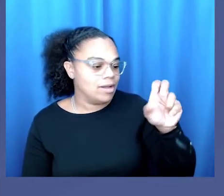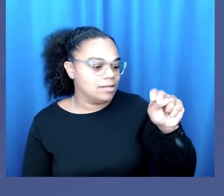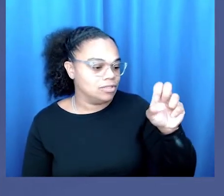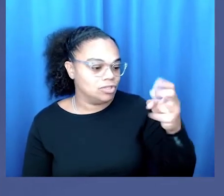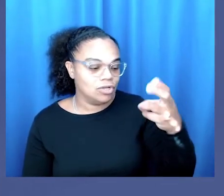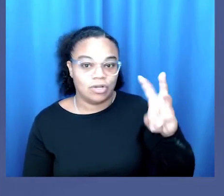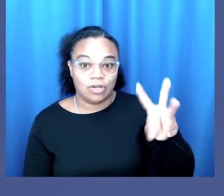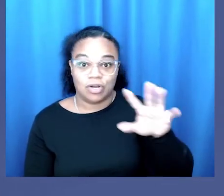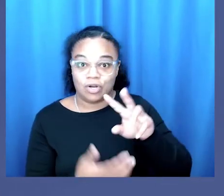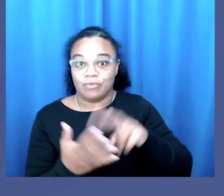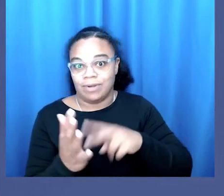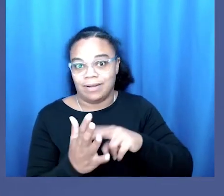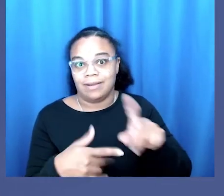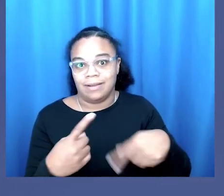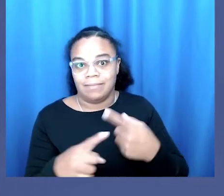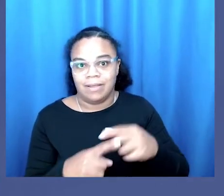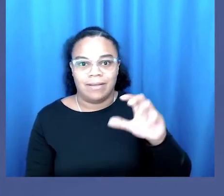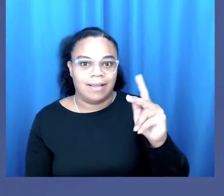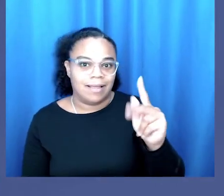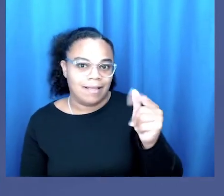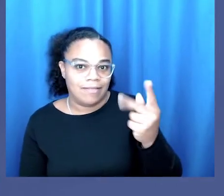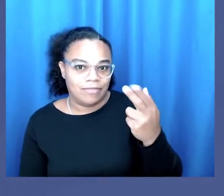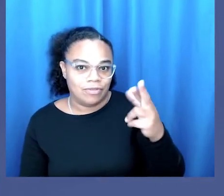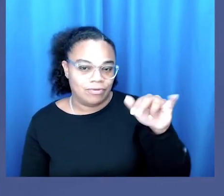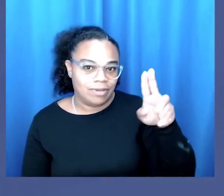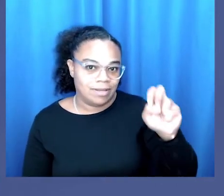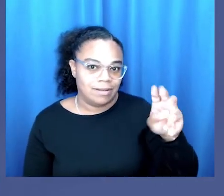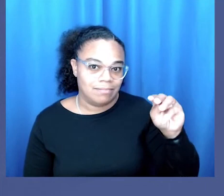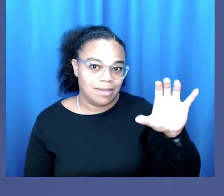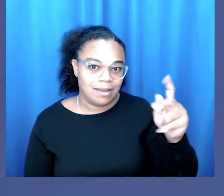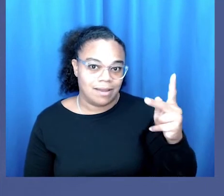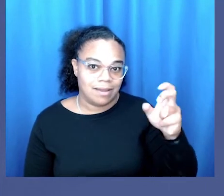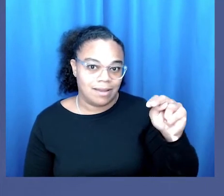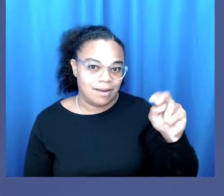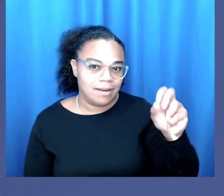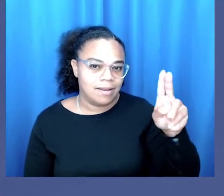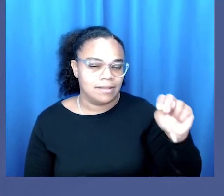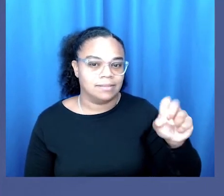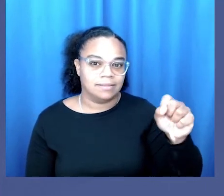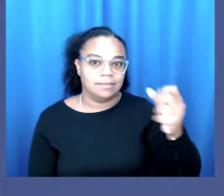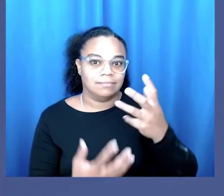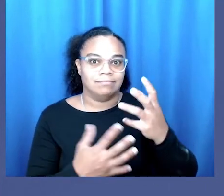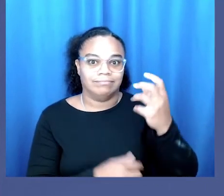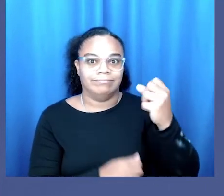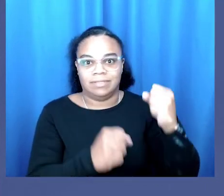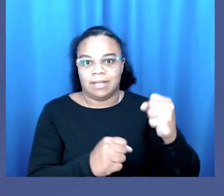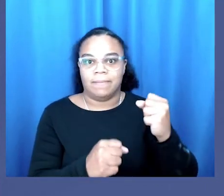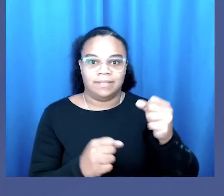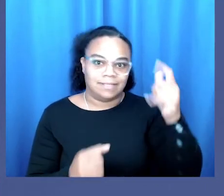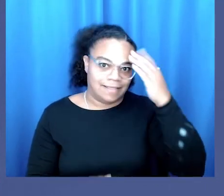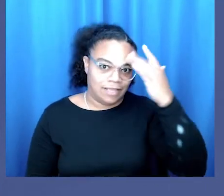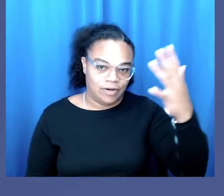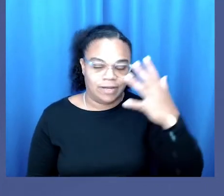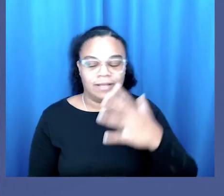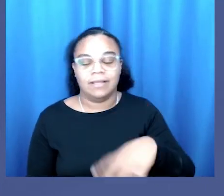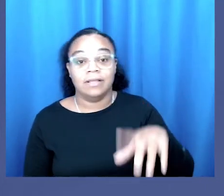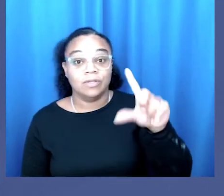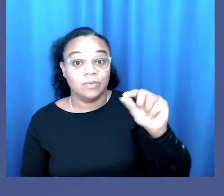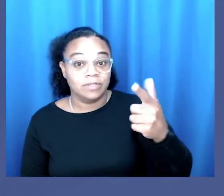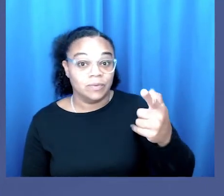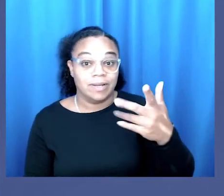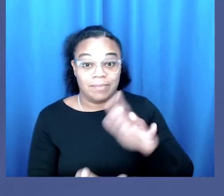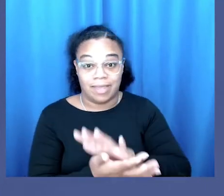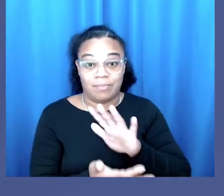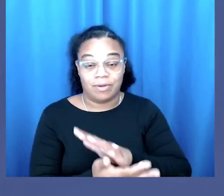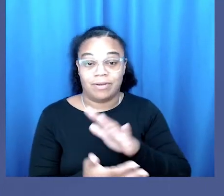of intersectionality as an extension of Catherine McKinnon's dominance theory in his 2017 book The Man Not. In his 2021